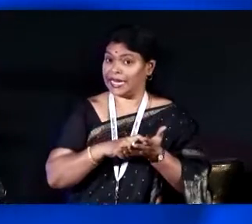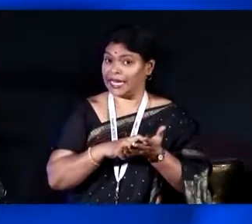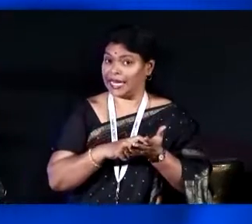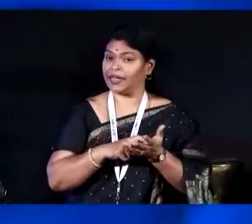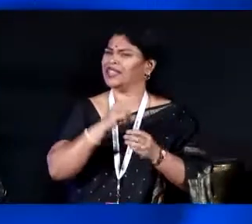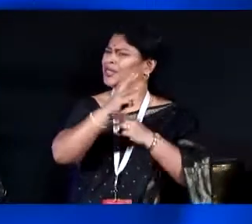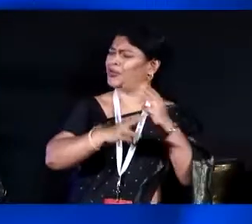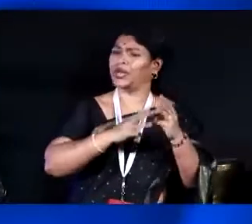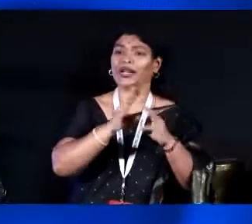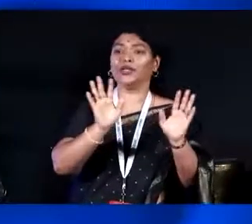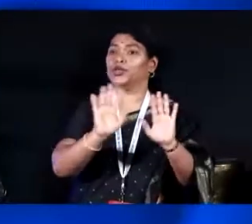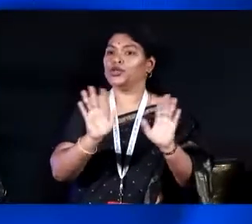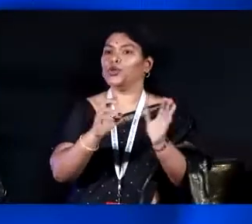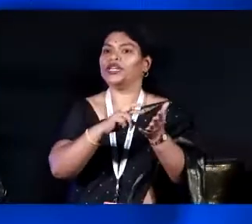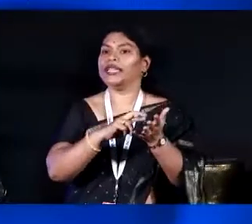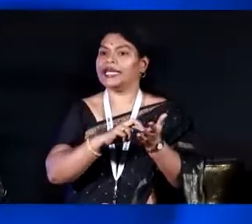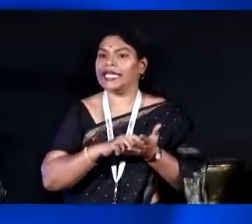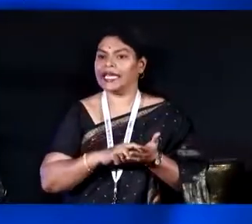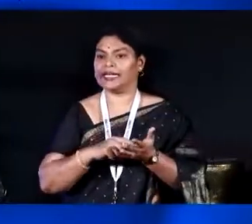this world does not need thinkers anymore.